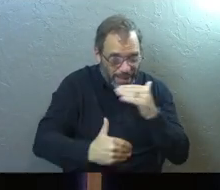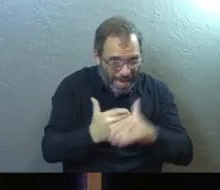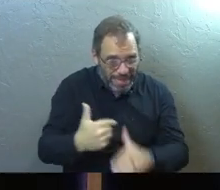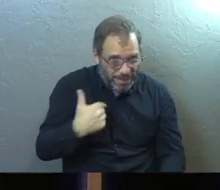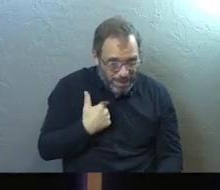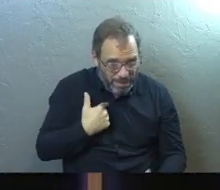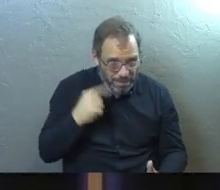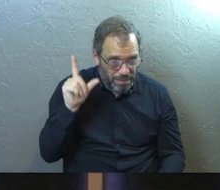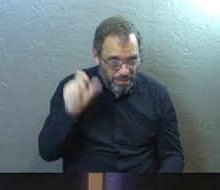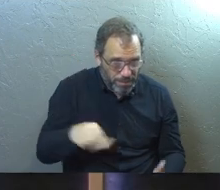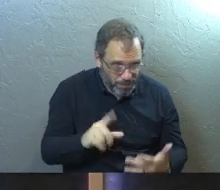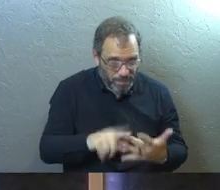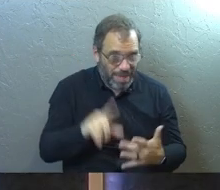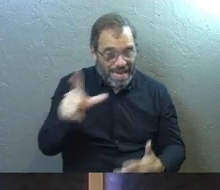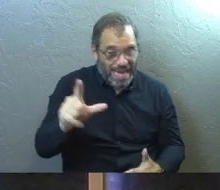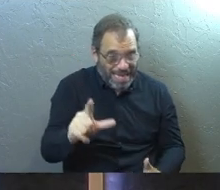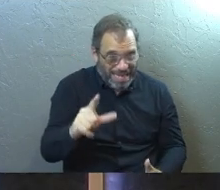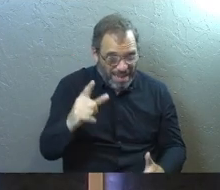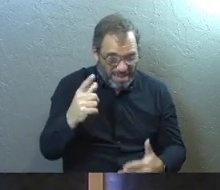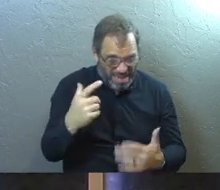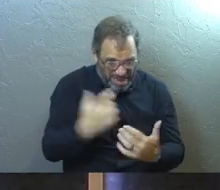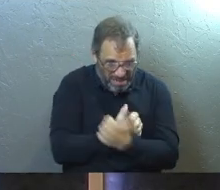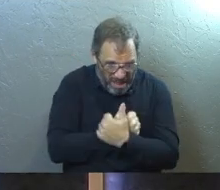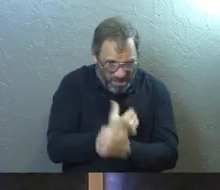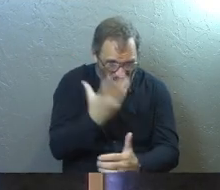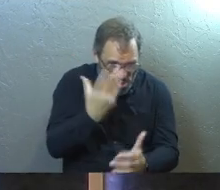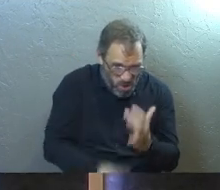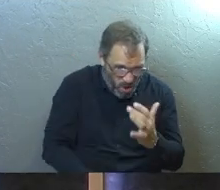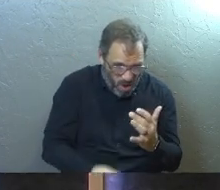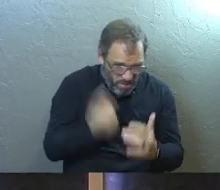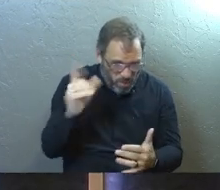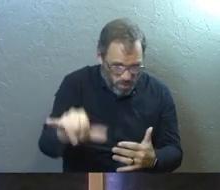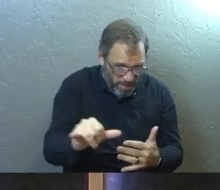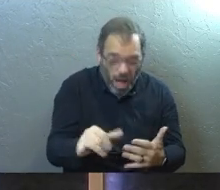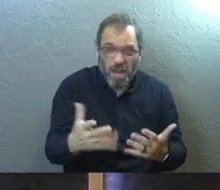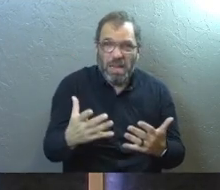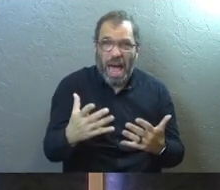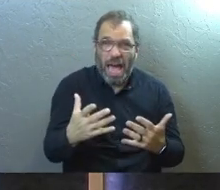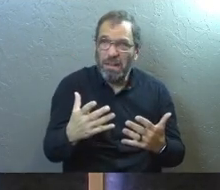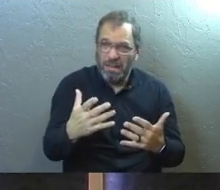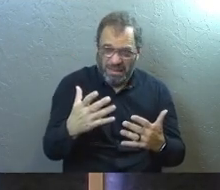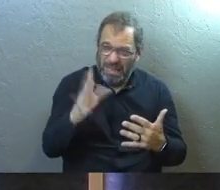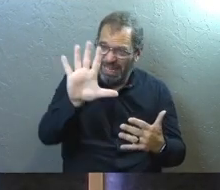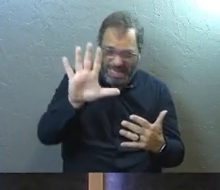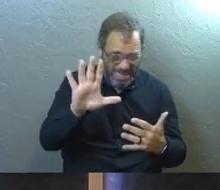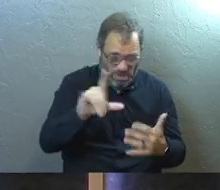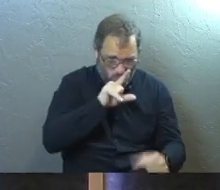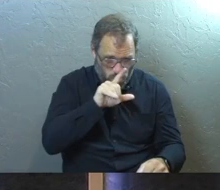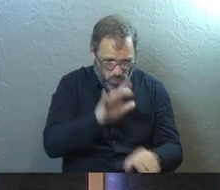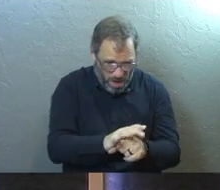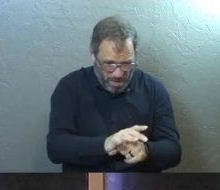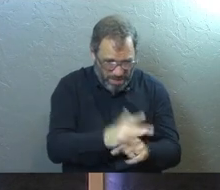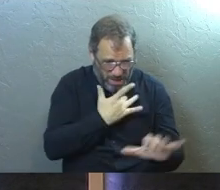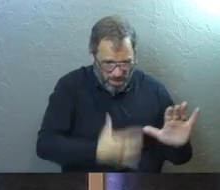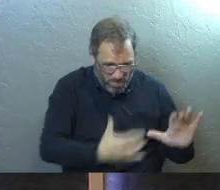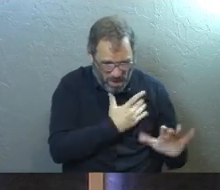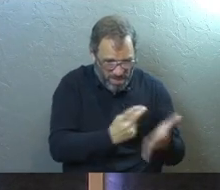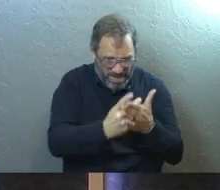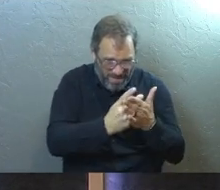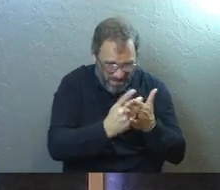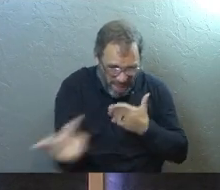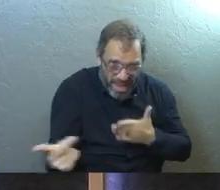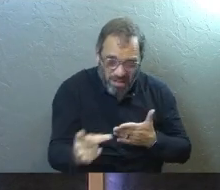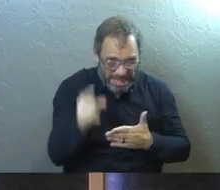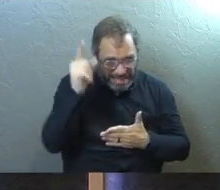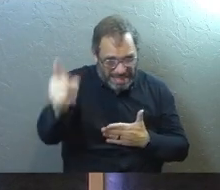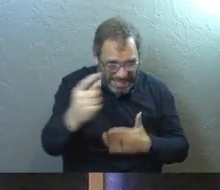to me? Is his unfailing love gone forever? Like wholesale have his promises permanently failed?